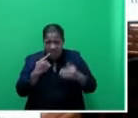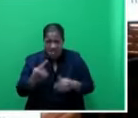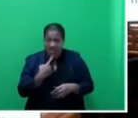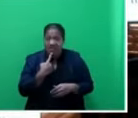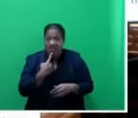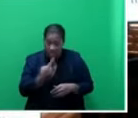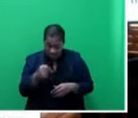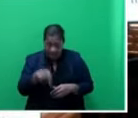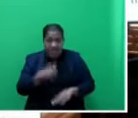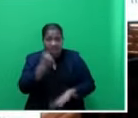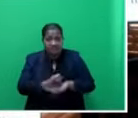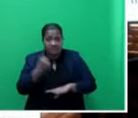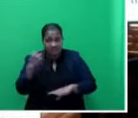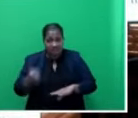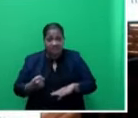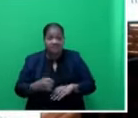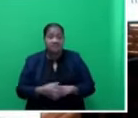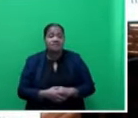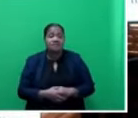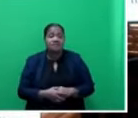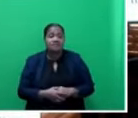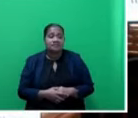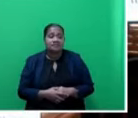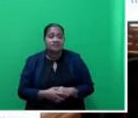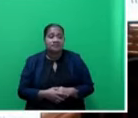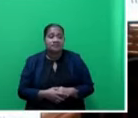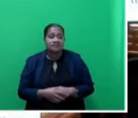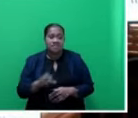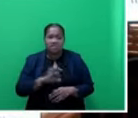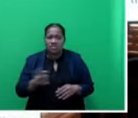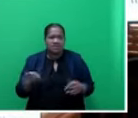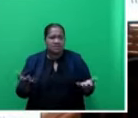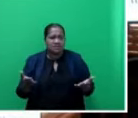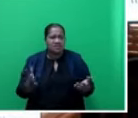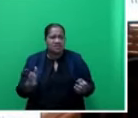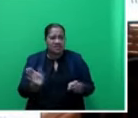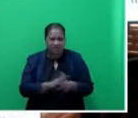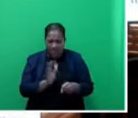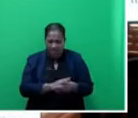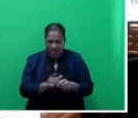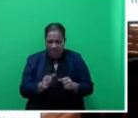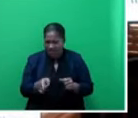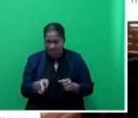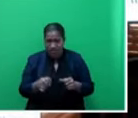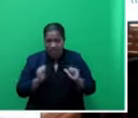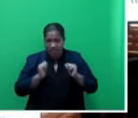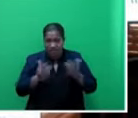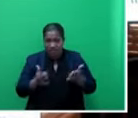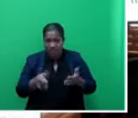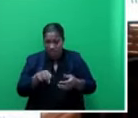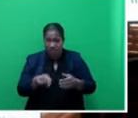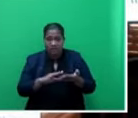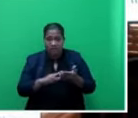is no longer making available this facility to assist our